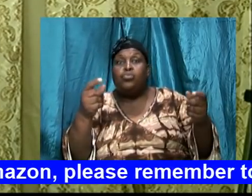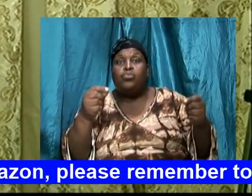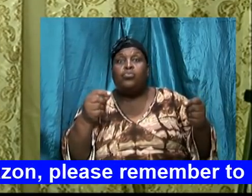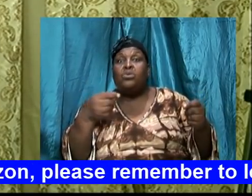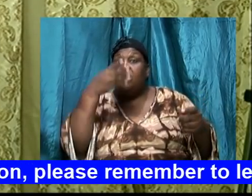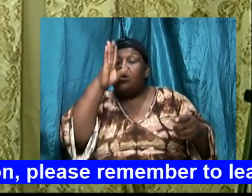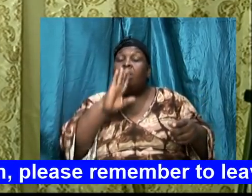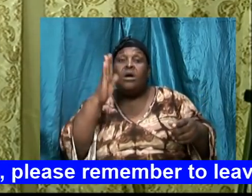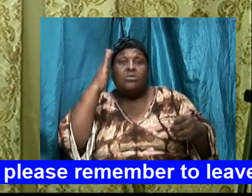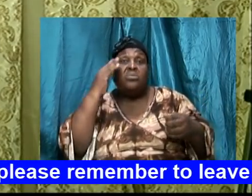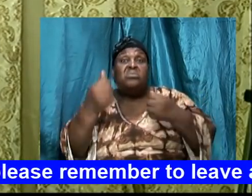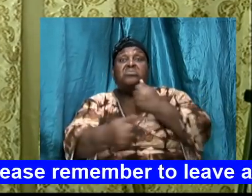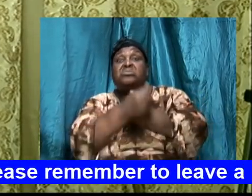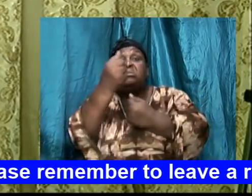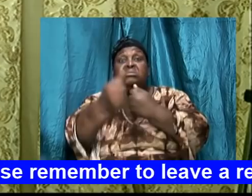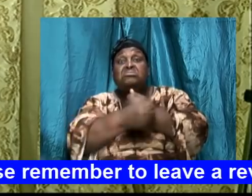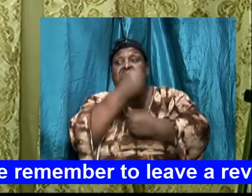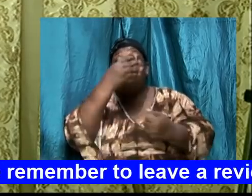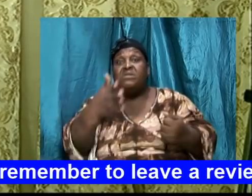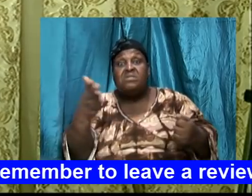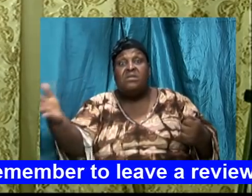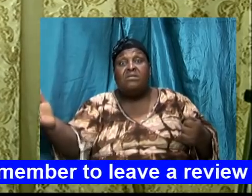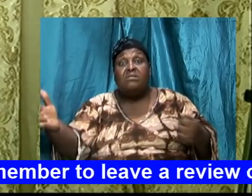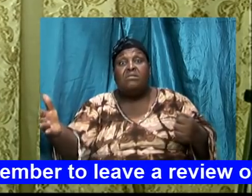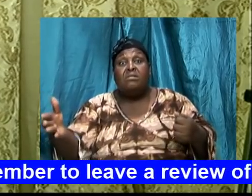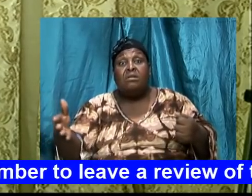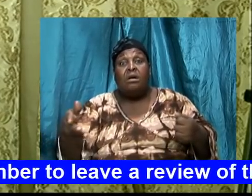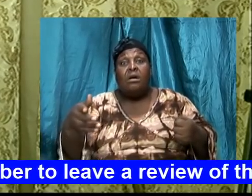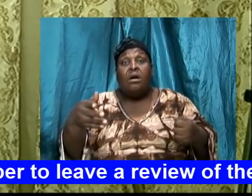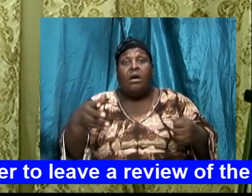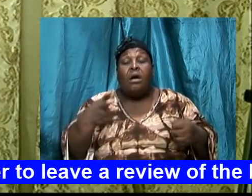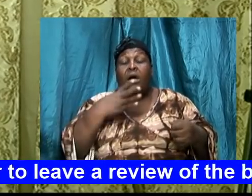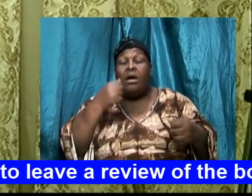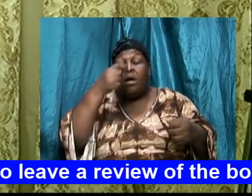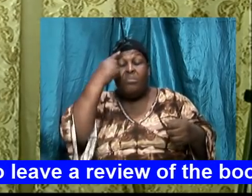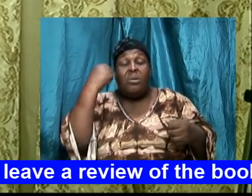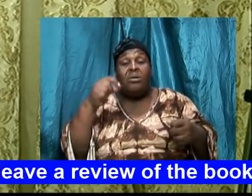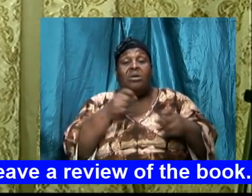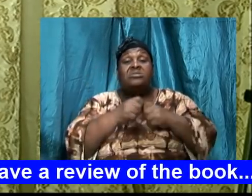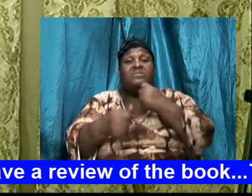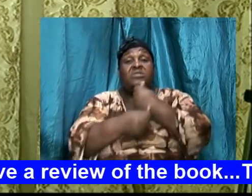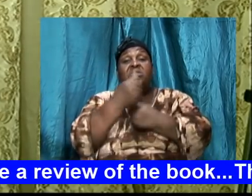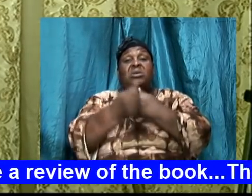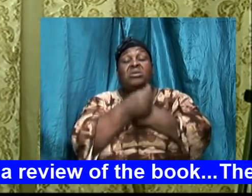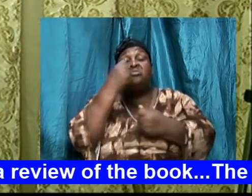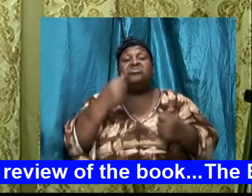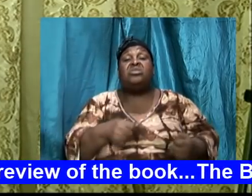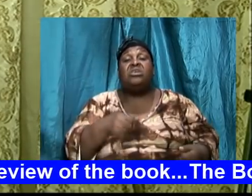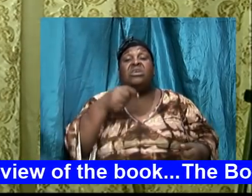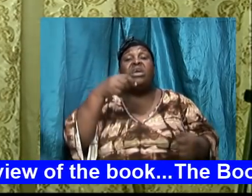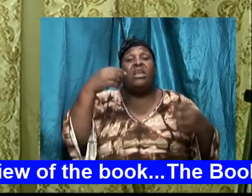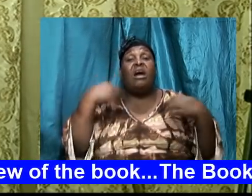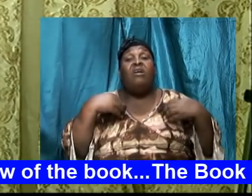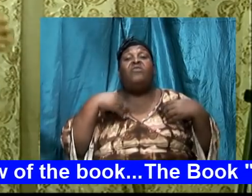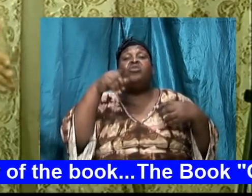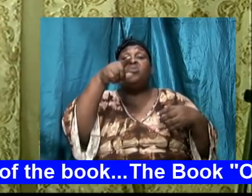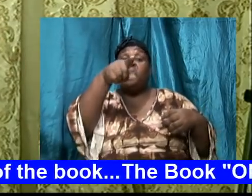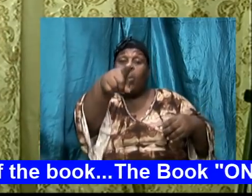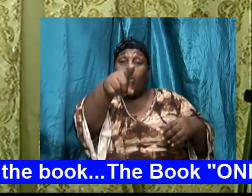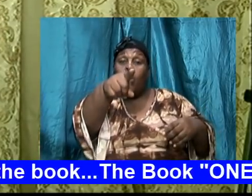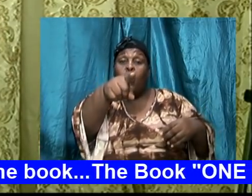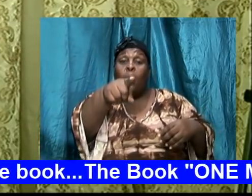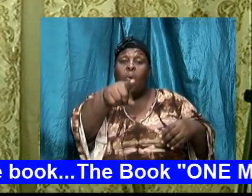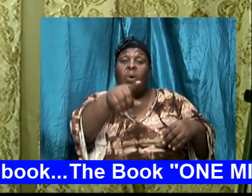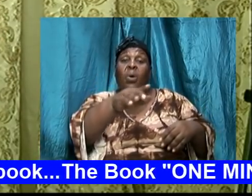danger of the thing and because of the danger that it can have on you the person or on another